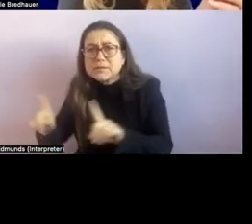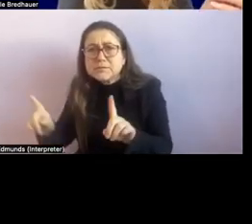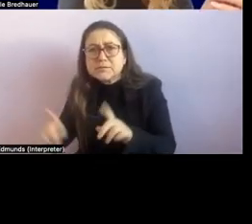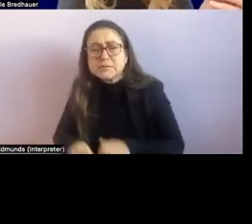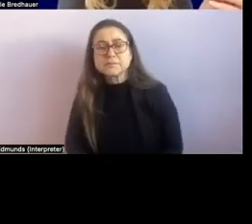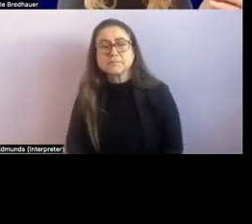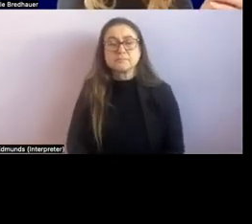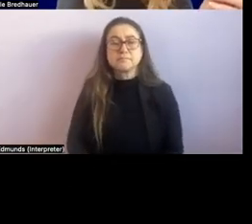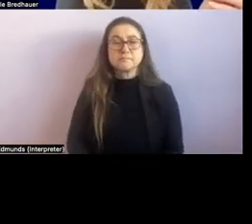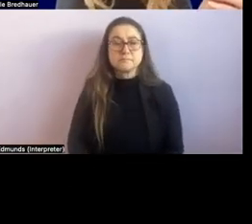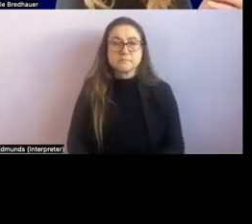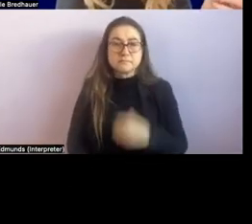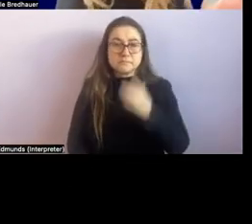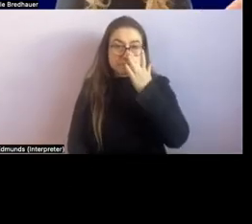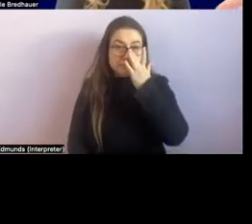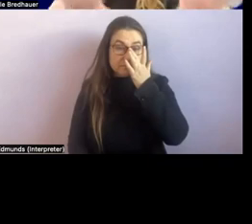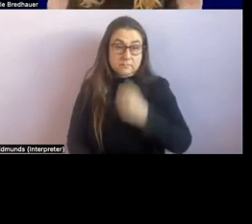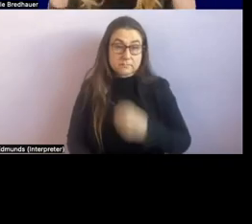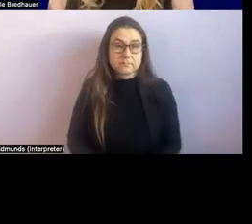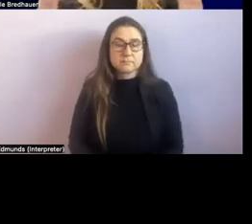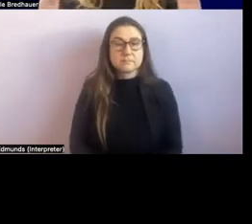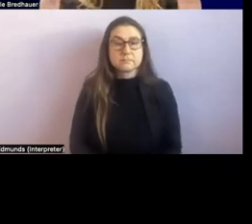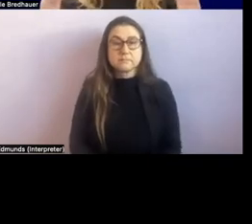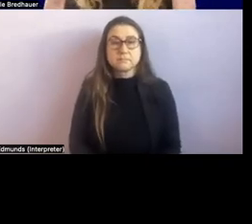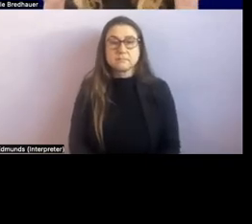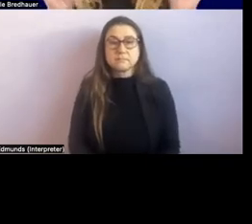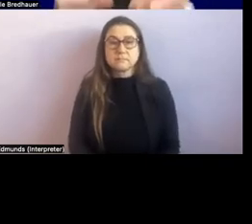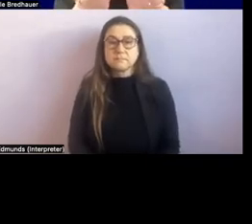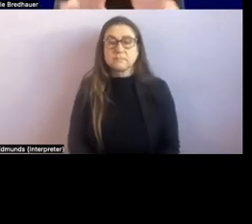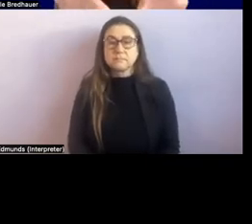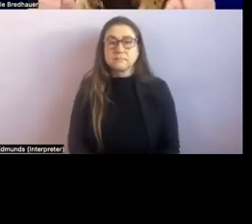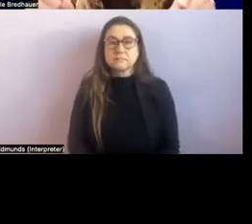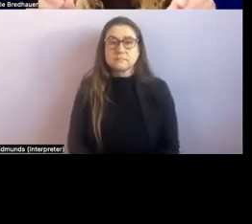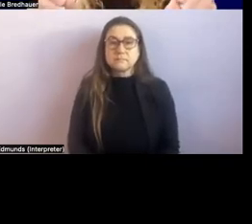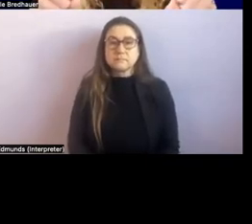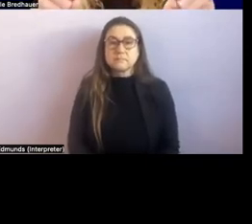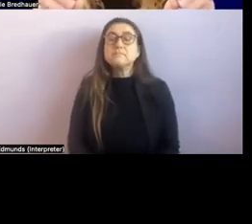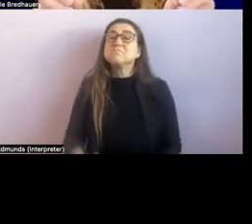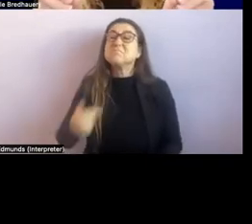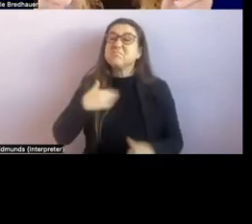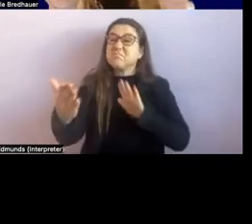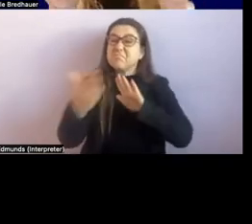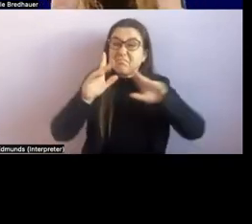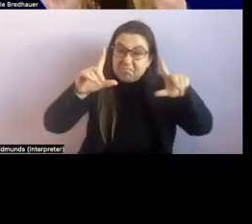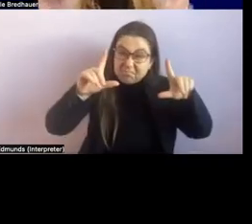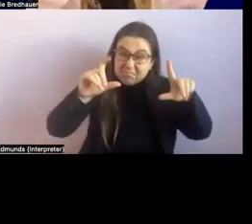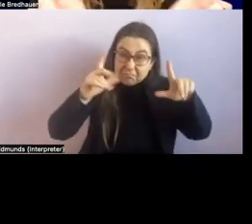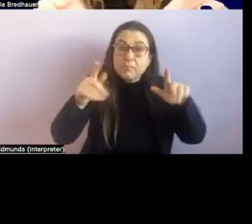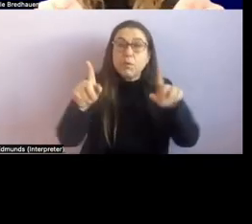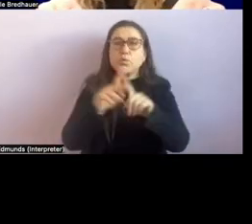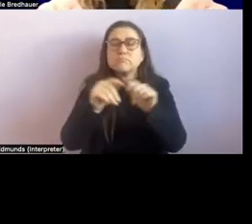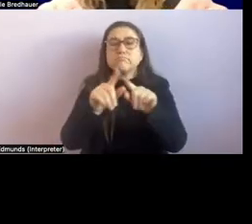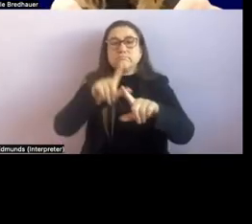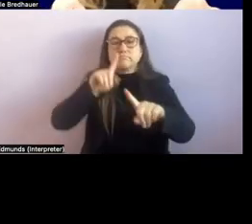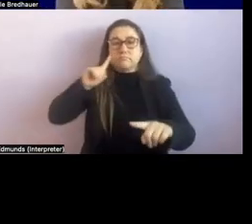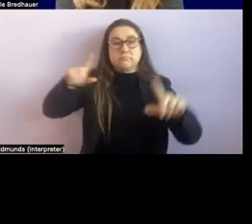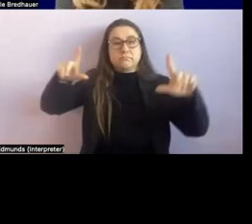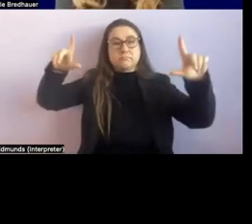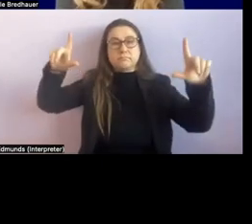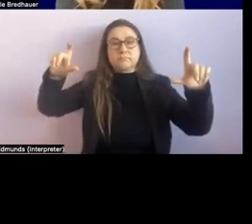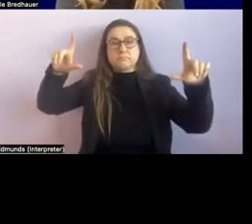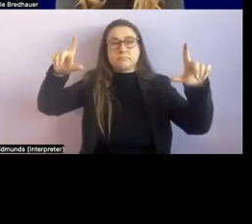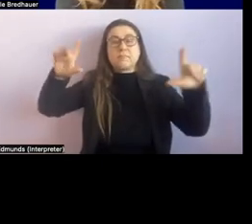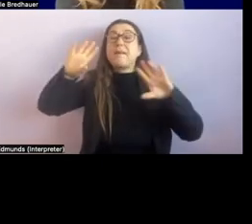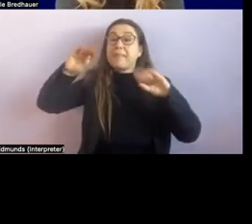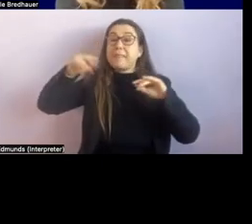be able to see so i've taken a like a photograph from further away to show the whole door but then i've pulled in